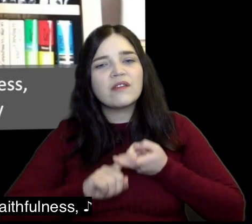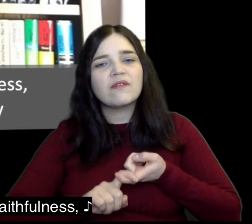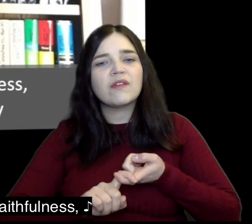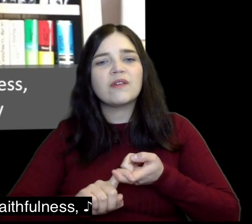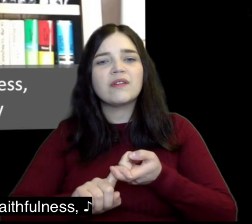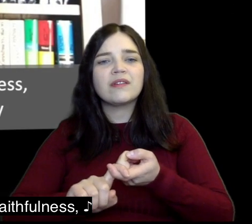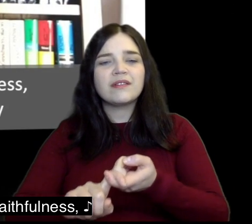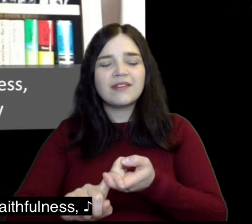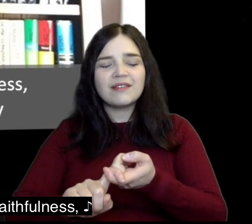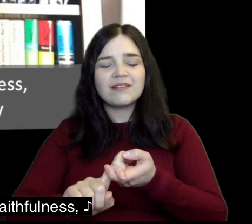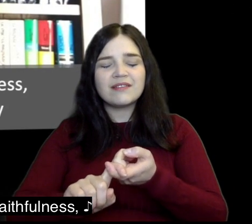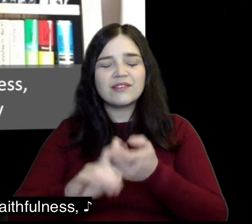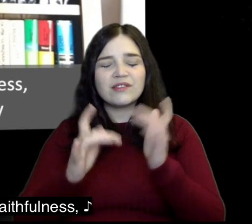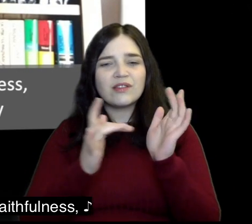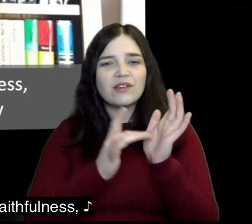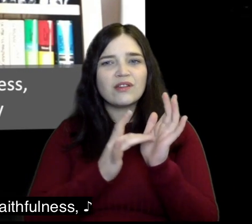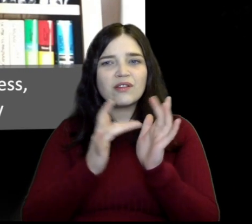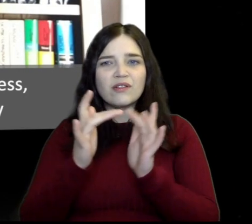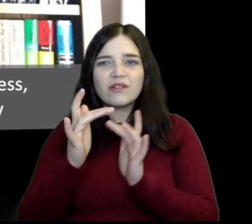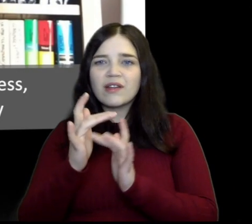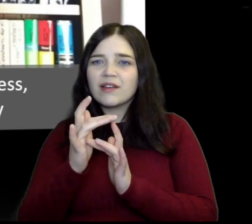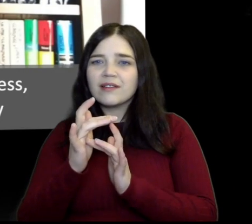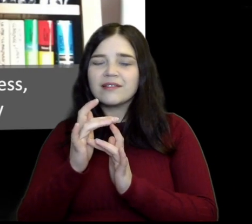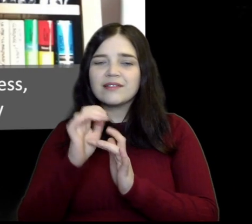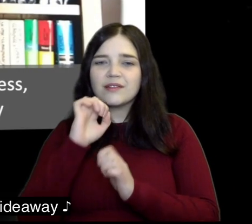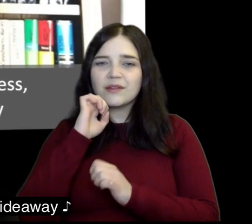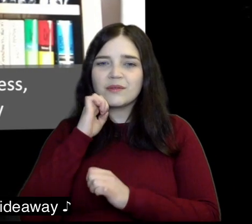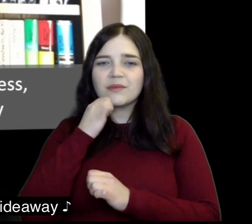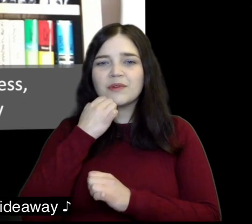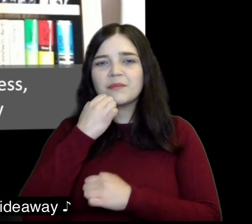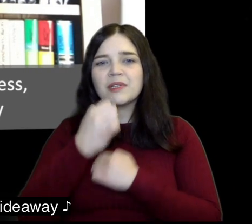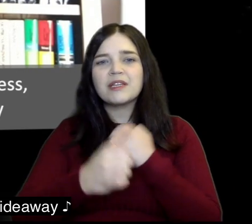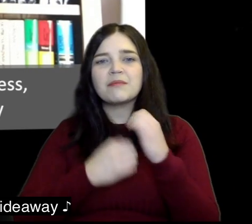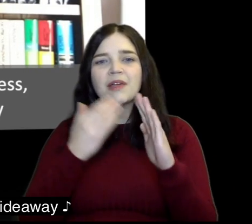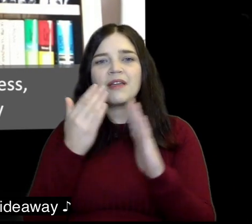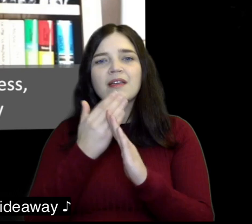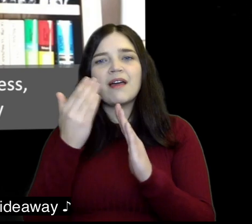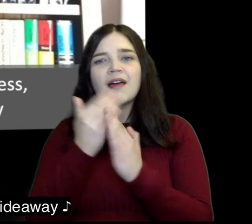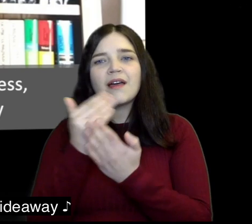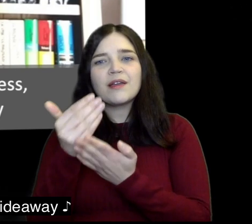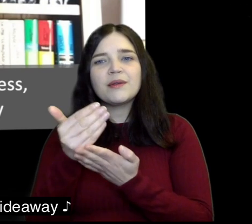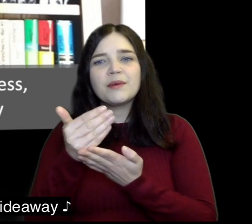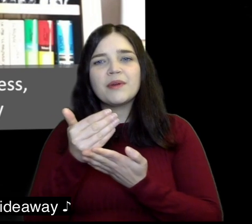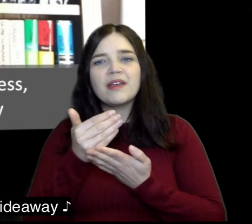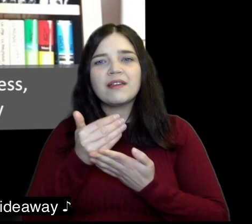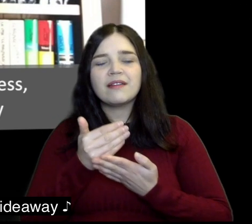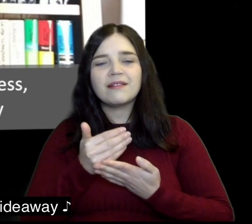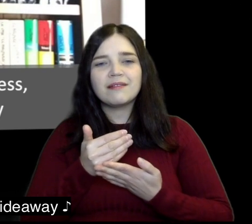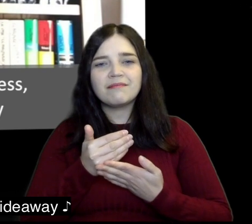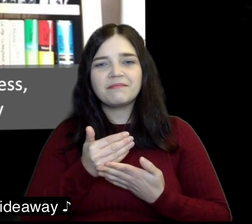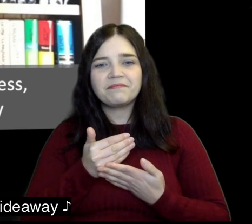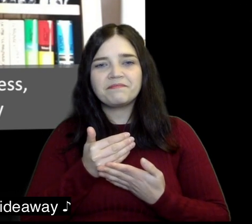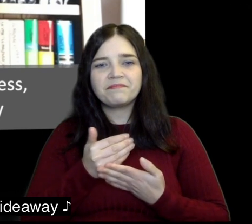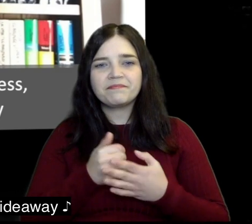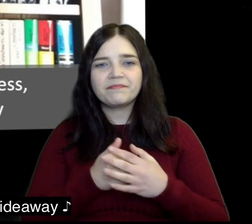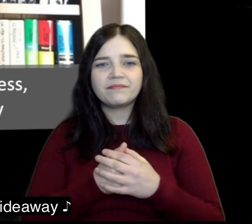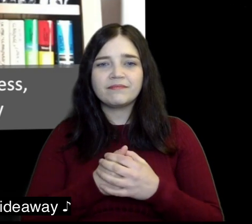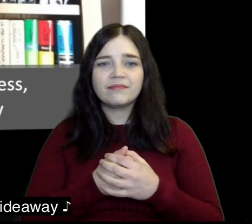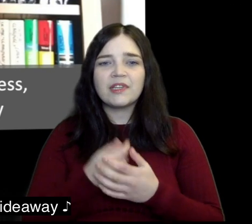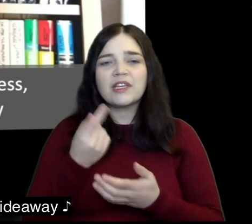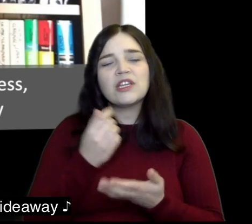I am shielded by His faithfulness Christ